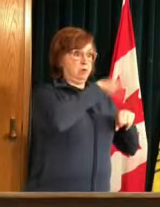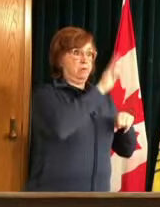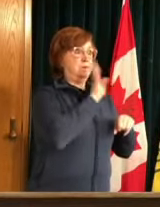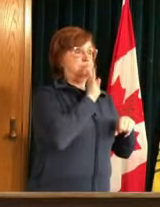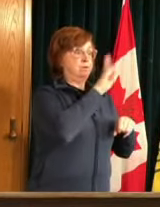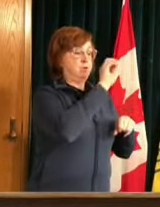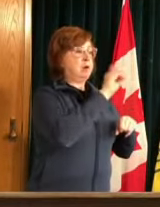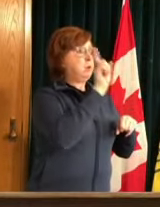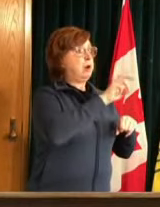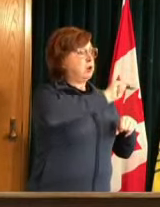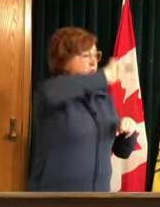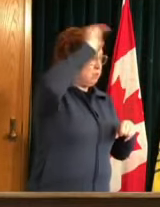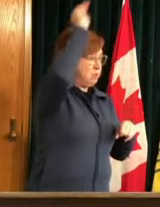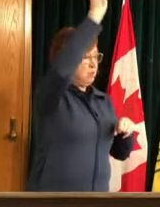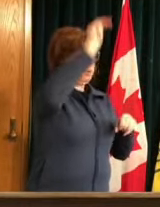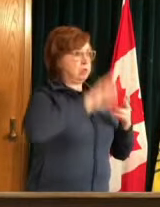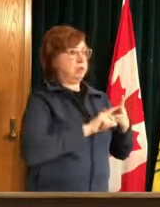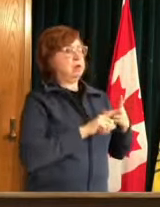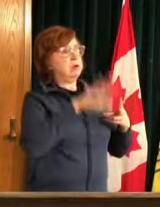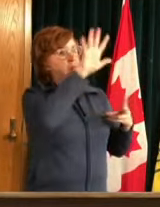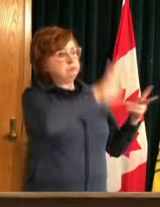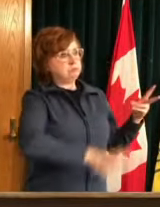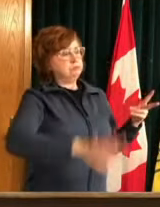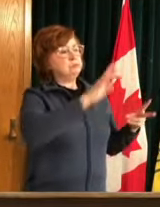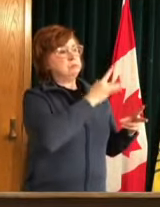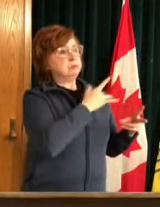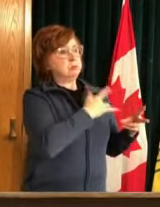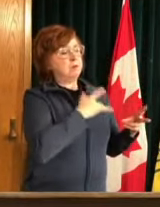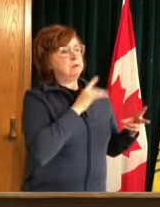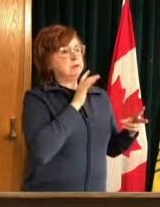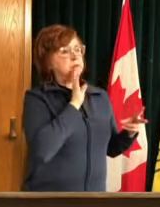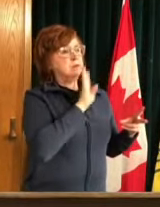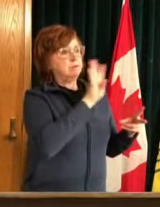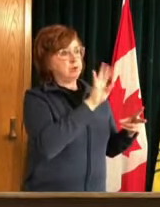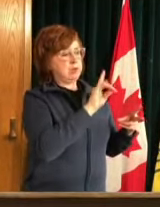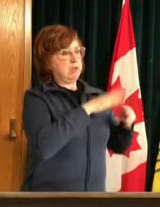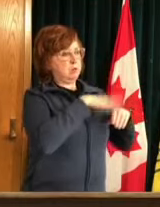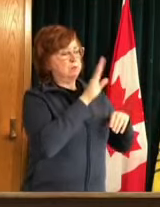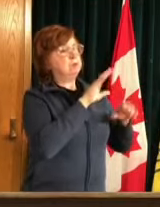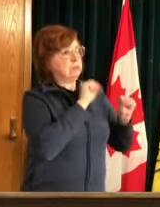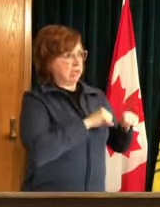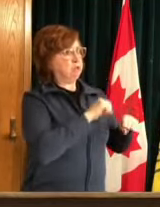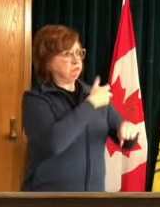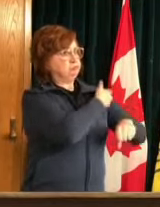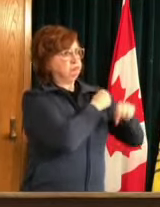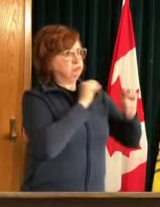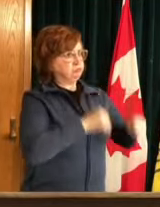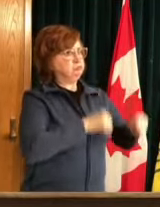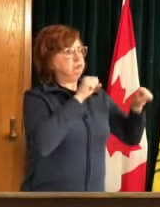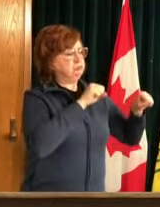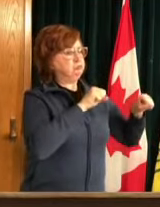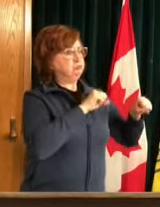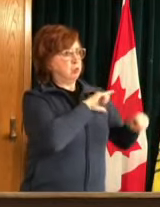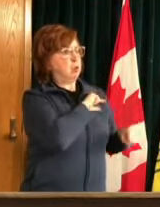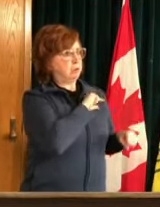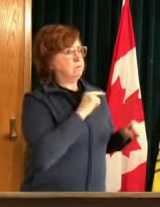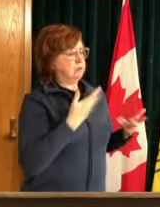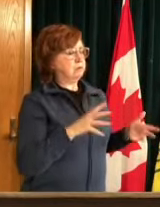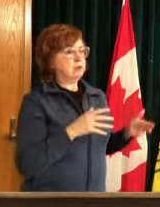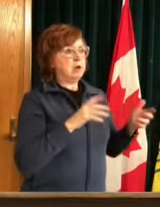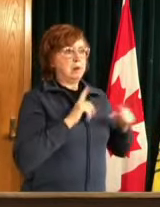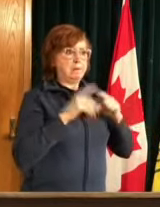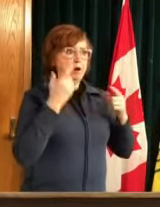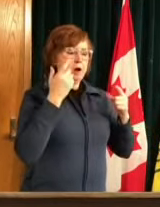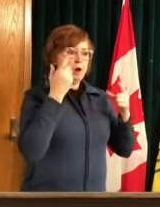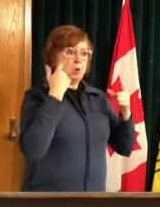in the rest of the province is eligible to receive their shot based on current allocation schedules we expect to